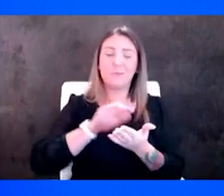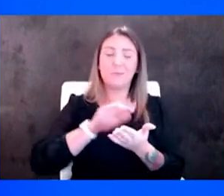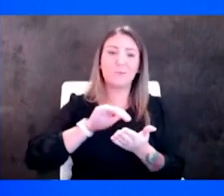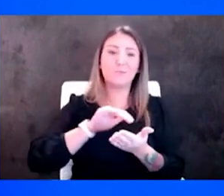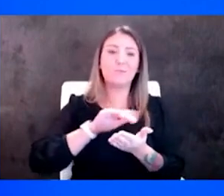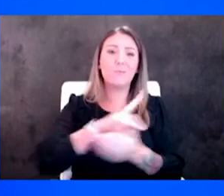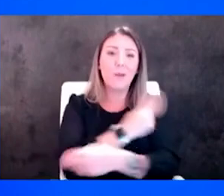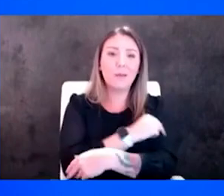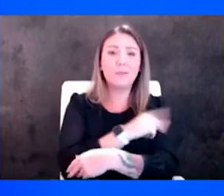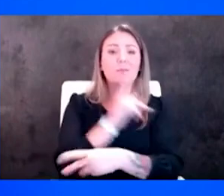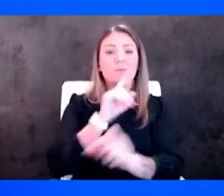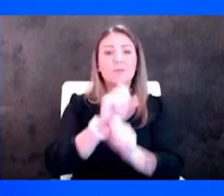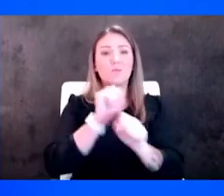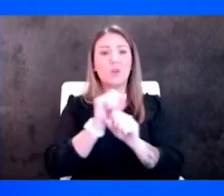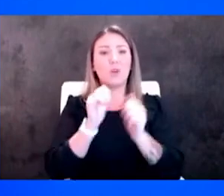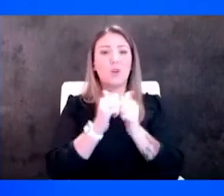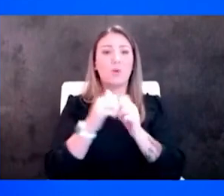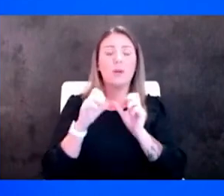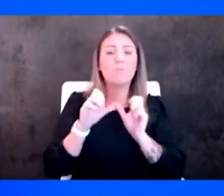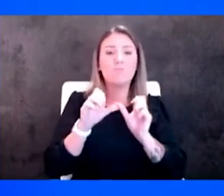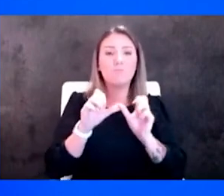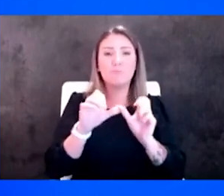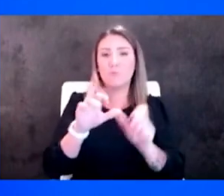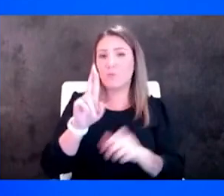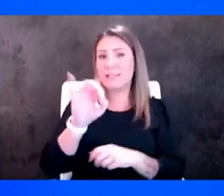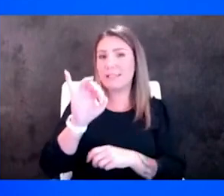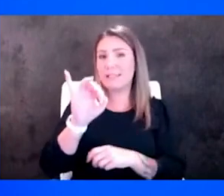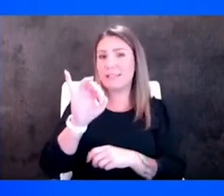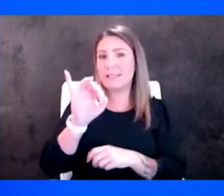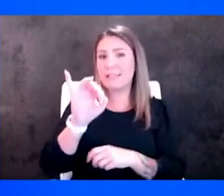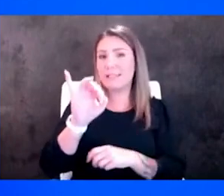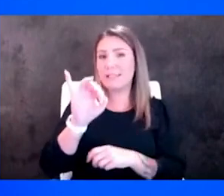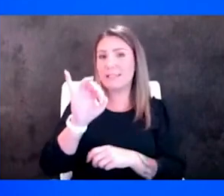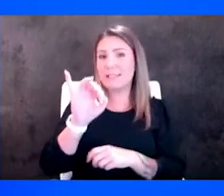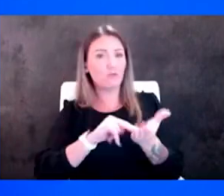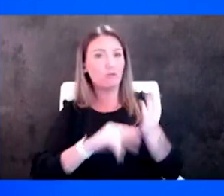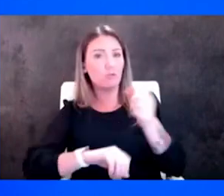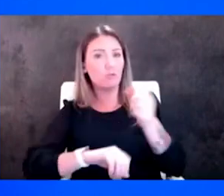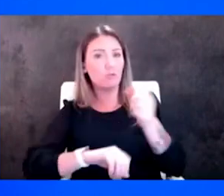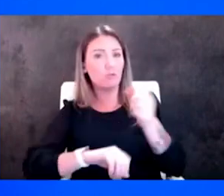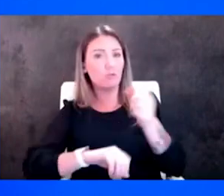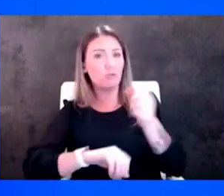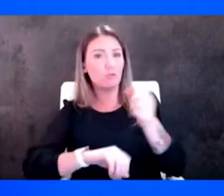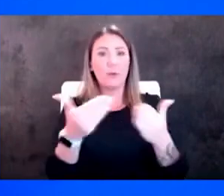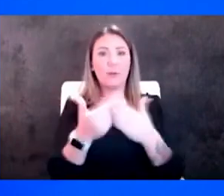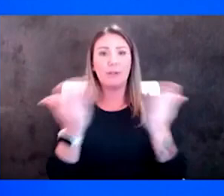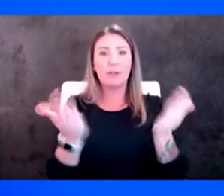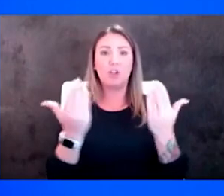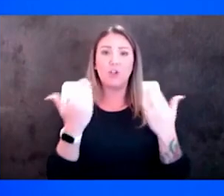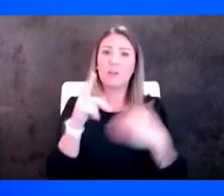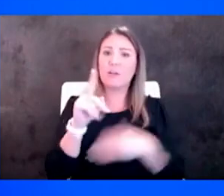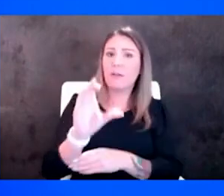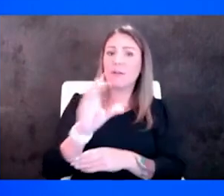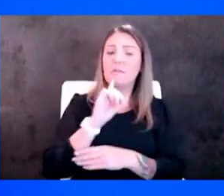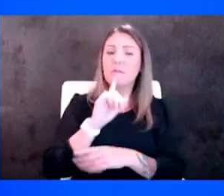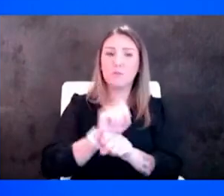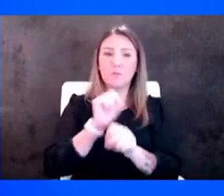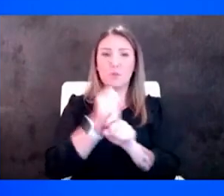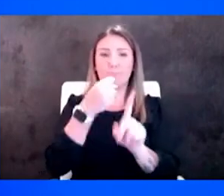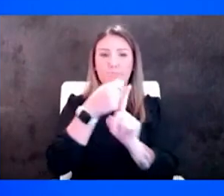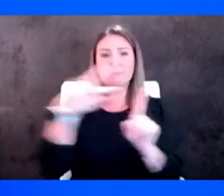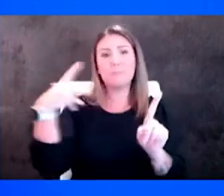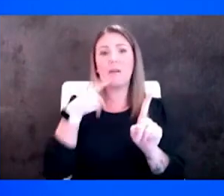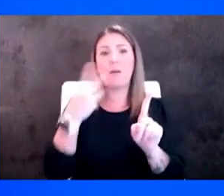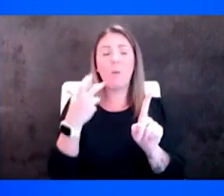resiliency with our nursing floors and and other providers here in kansas city and we're working to be able to expand that out